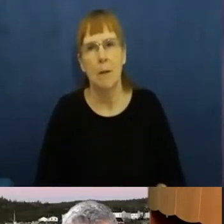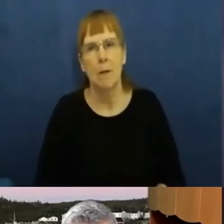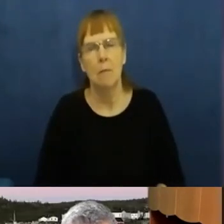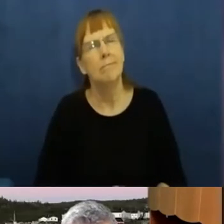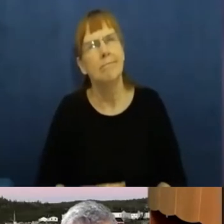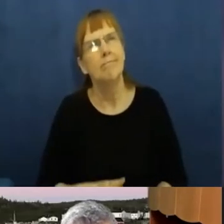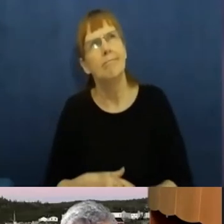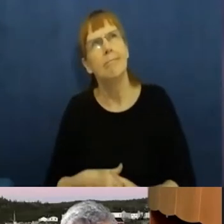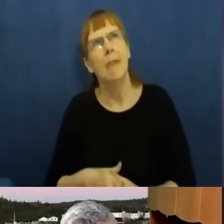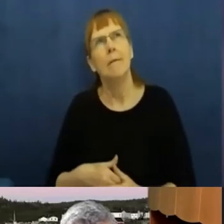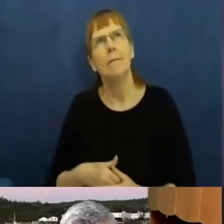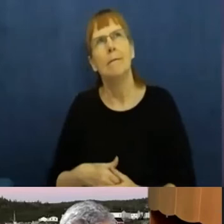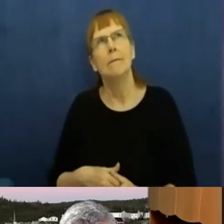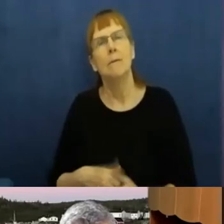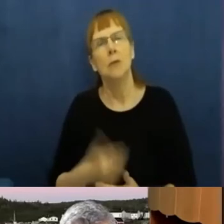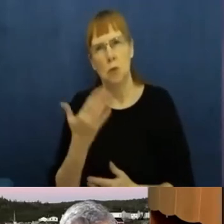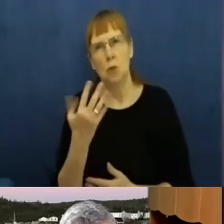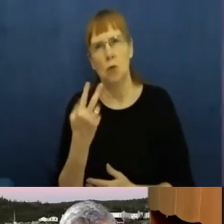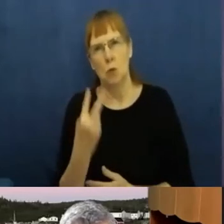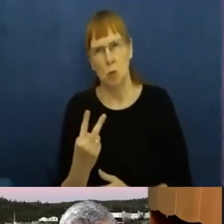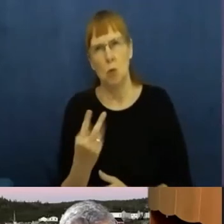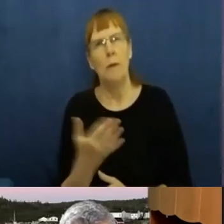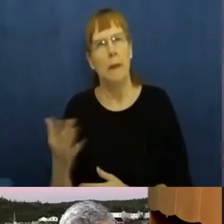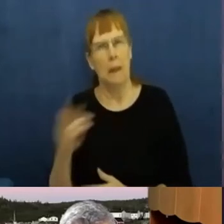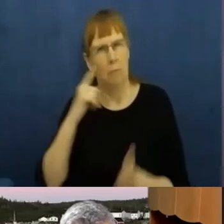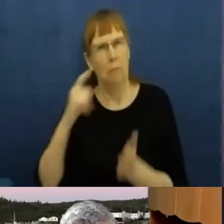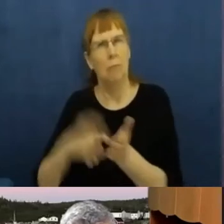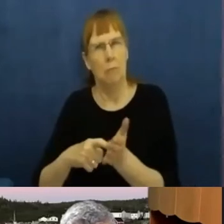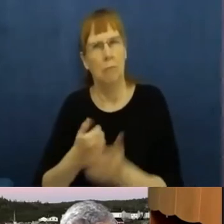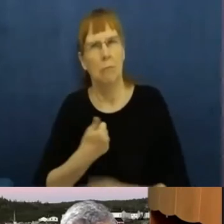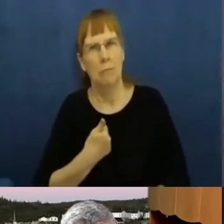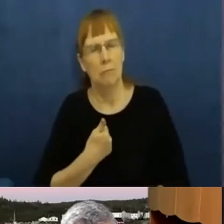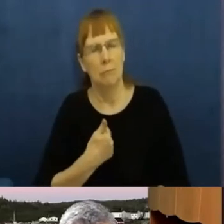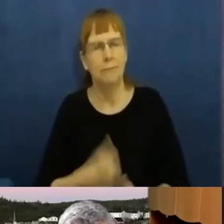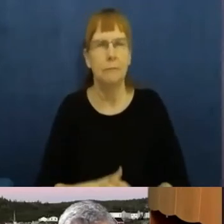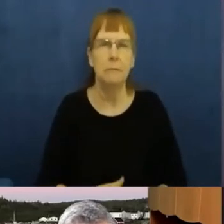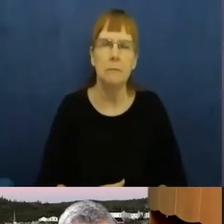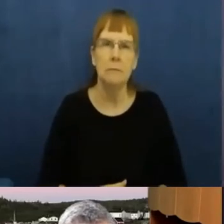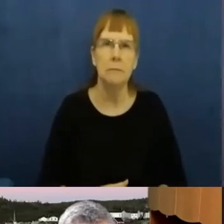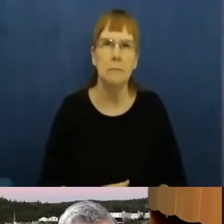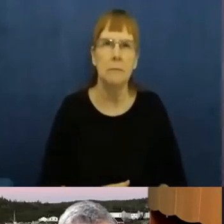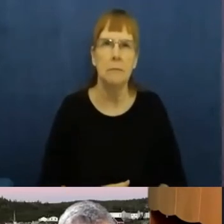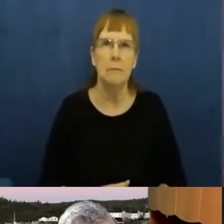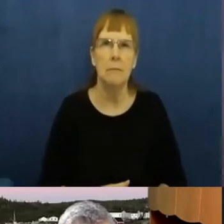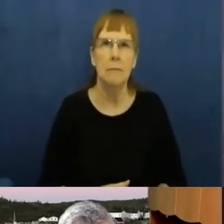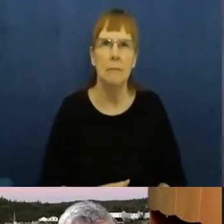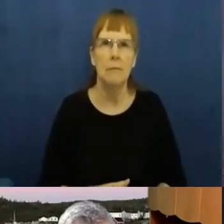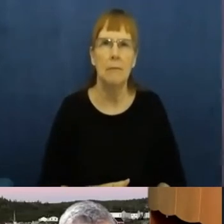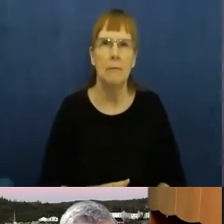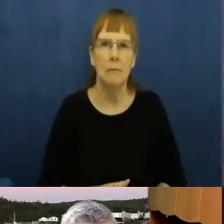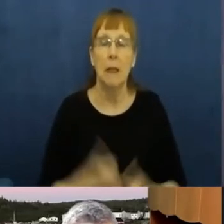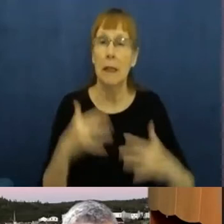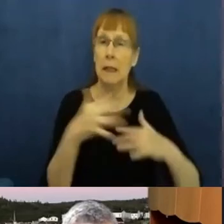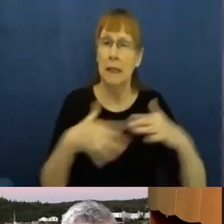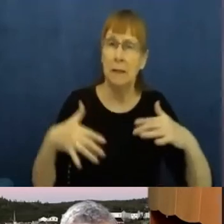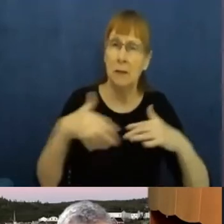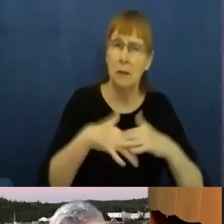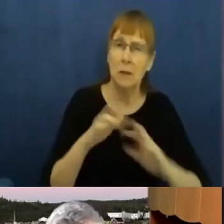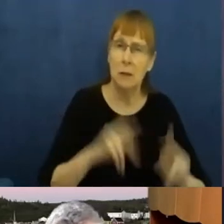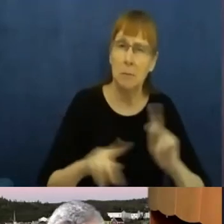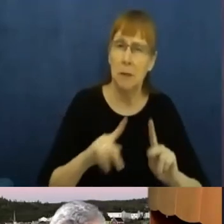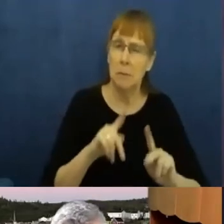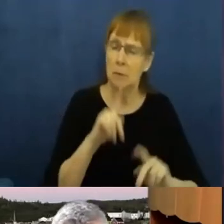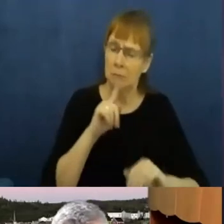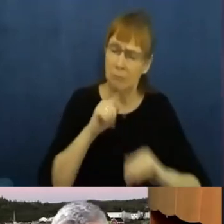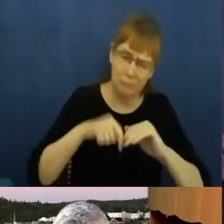One is that sustainability, which is so inherently understood by indigenous people, is